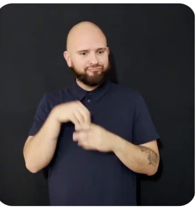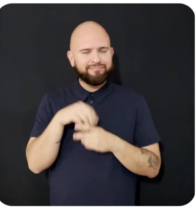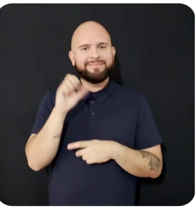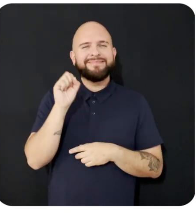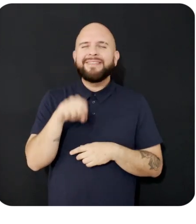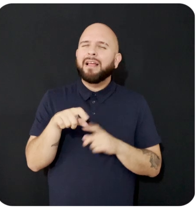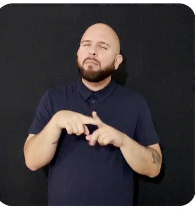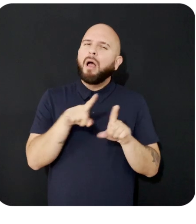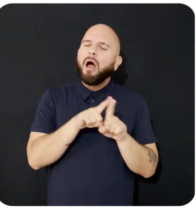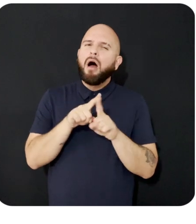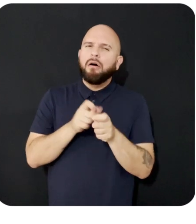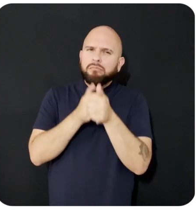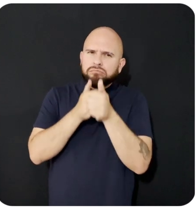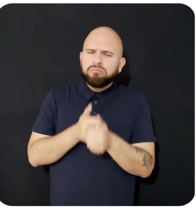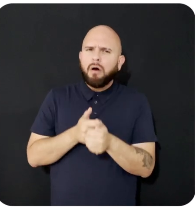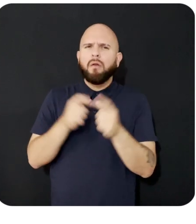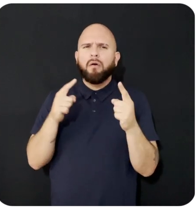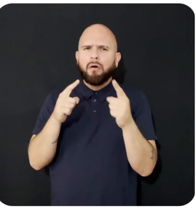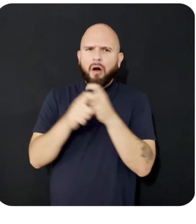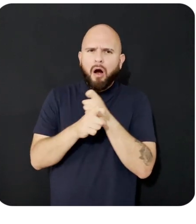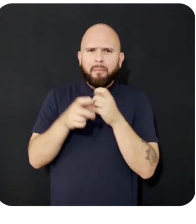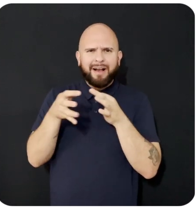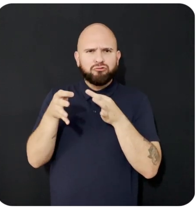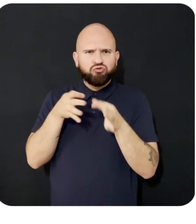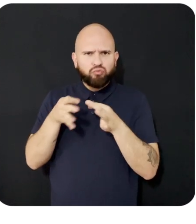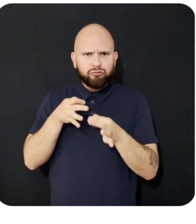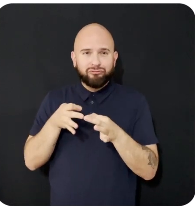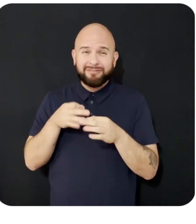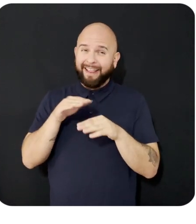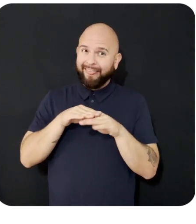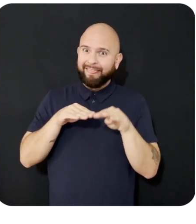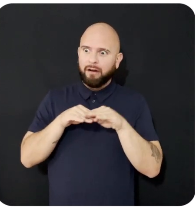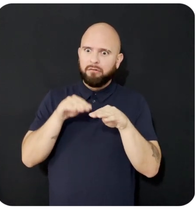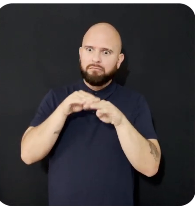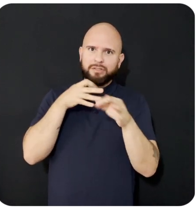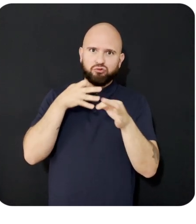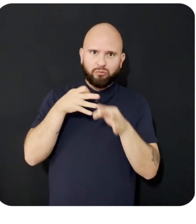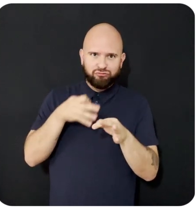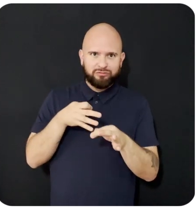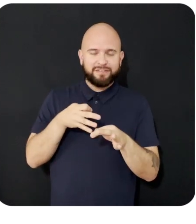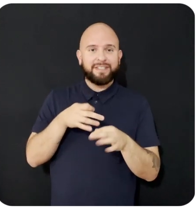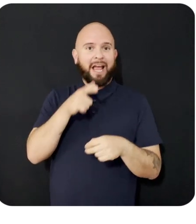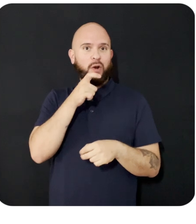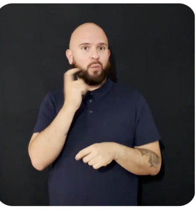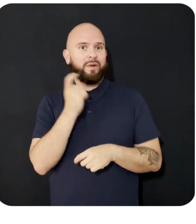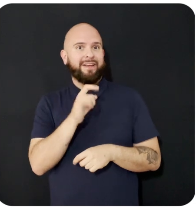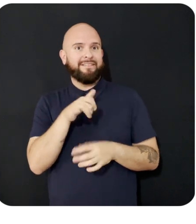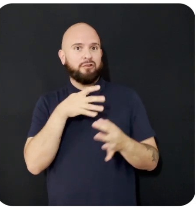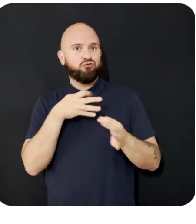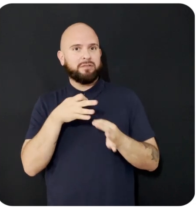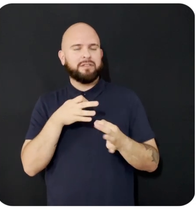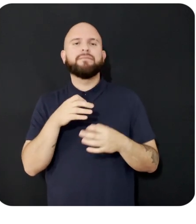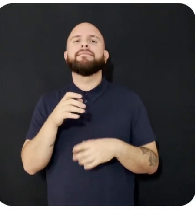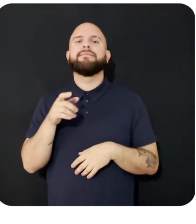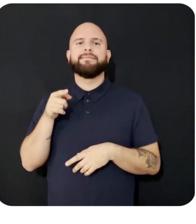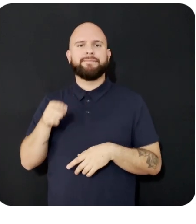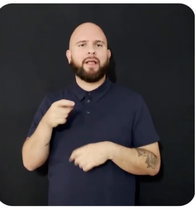complex and layered instructions given by creators that are specific to each character's persona.